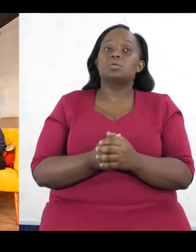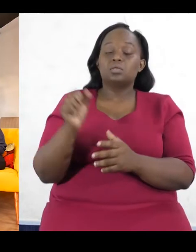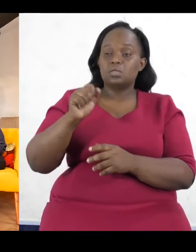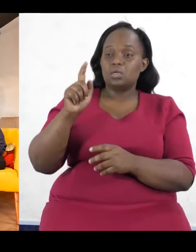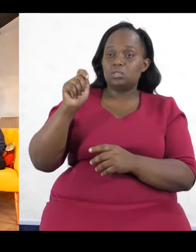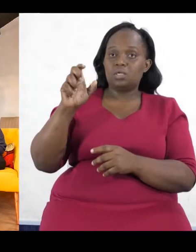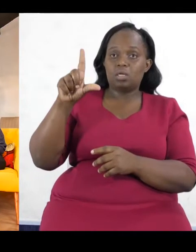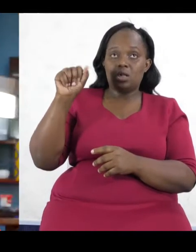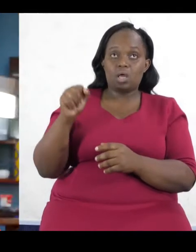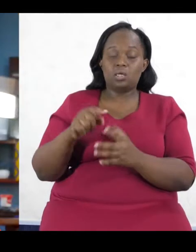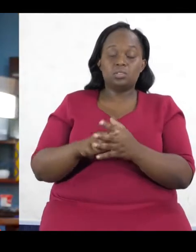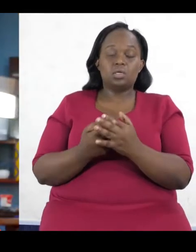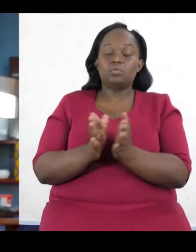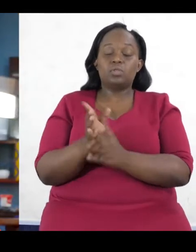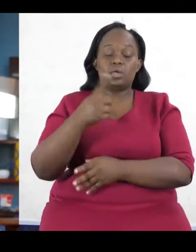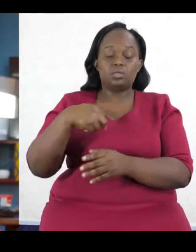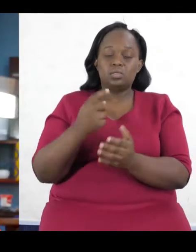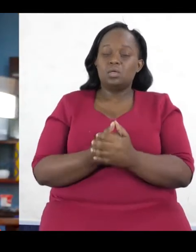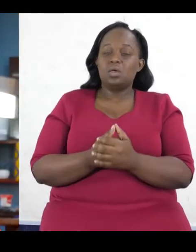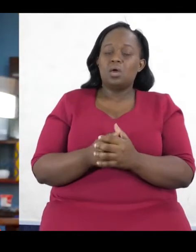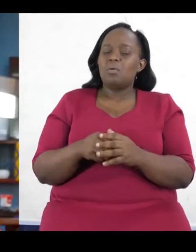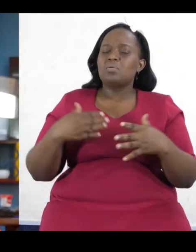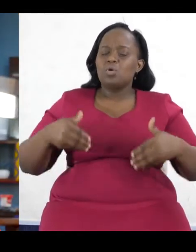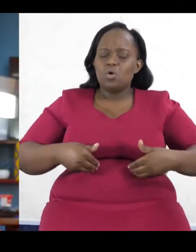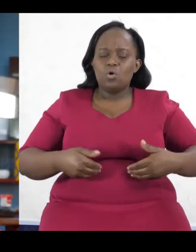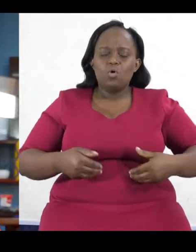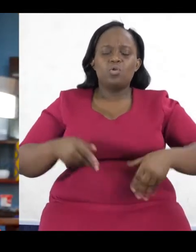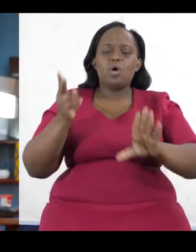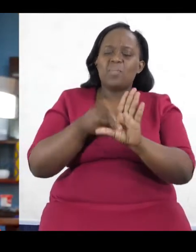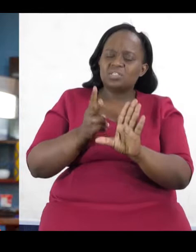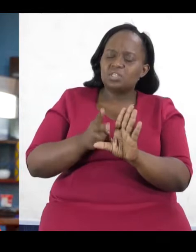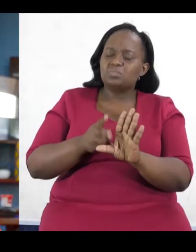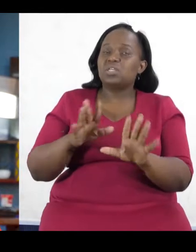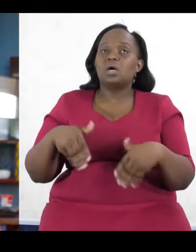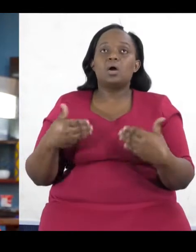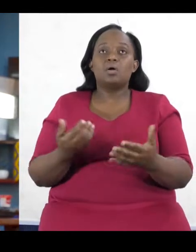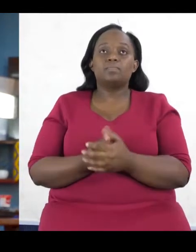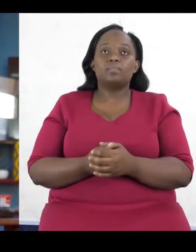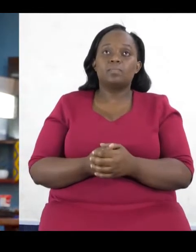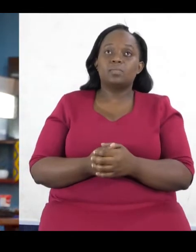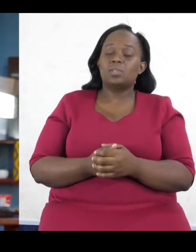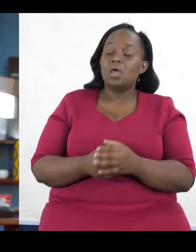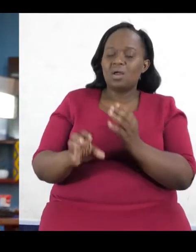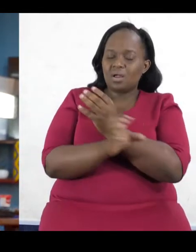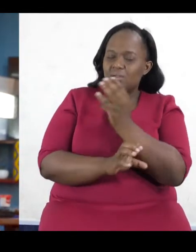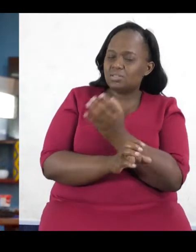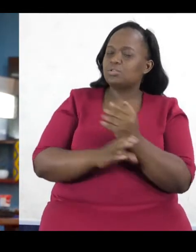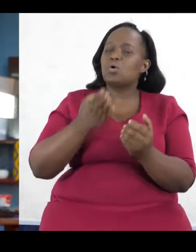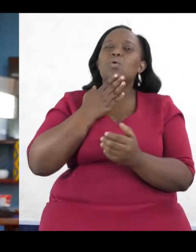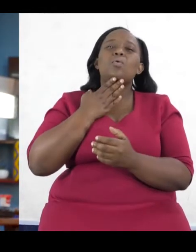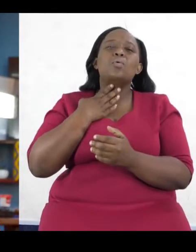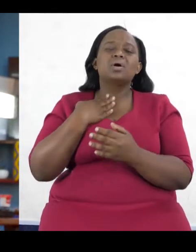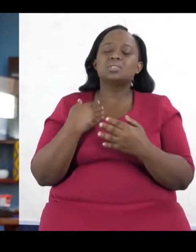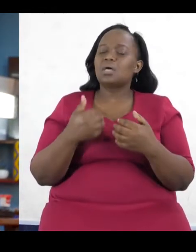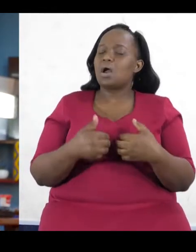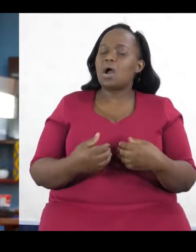off, why should we position young people to participate in politics from an international perspective? Like, why are countries aspiring to